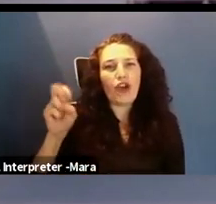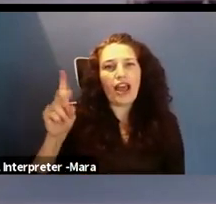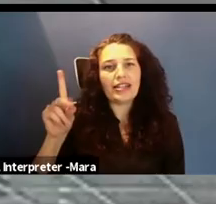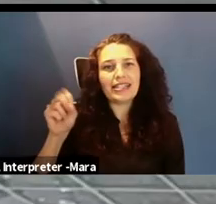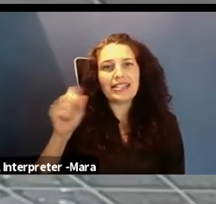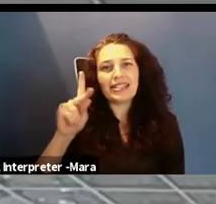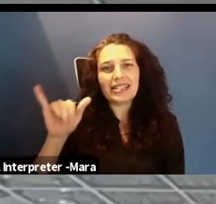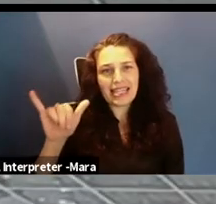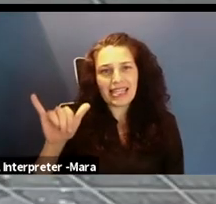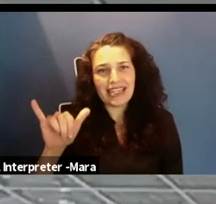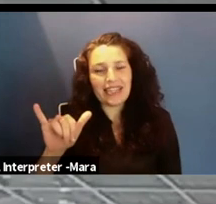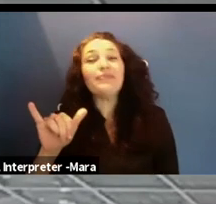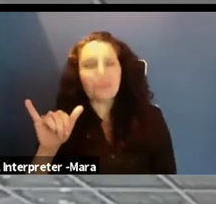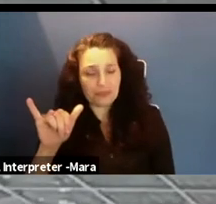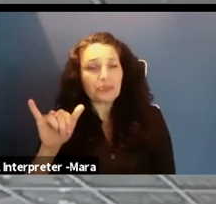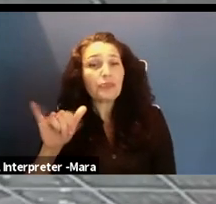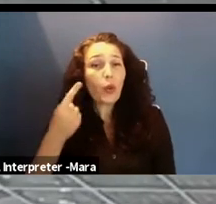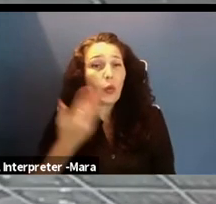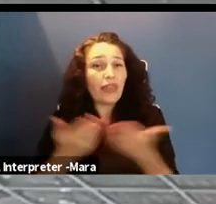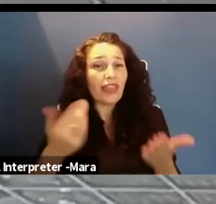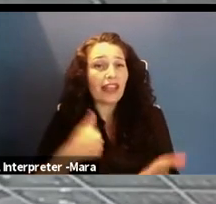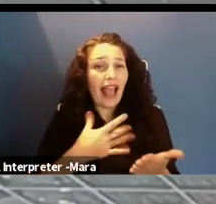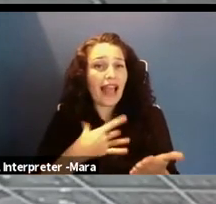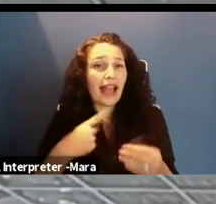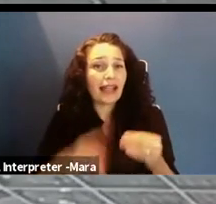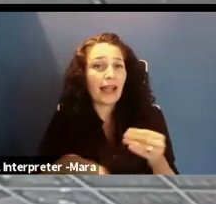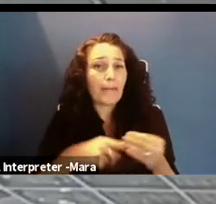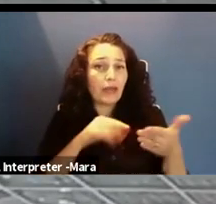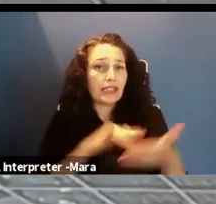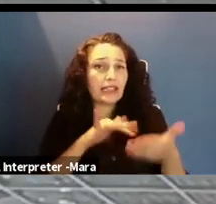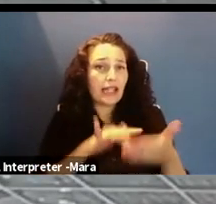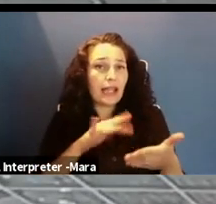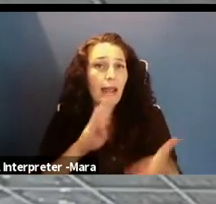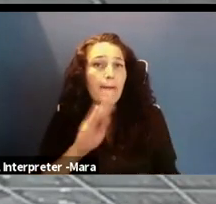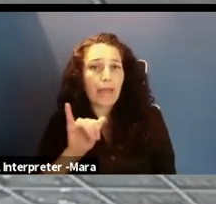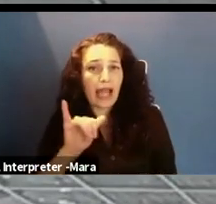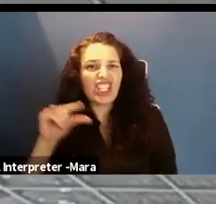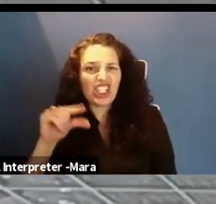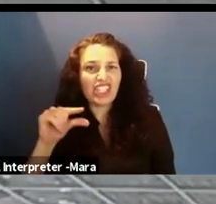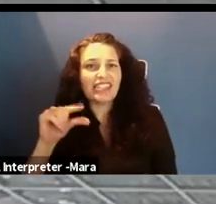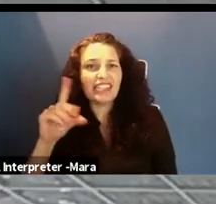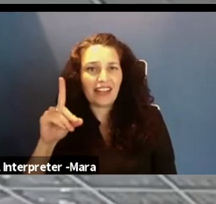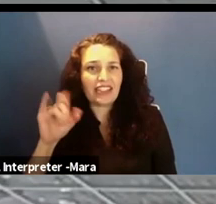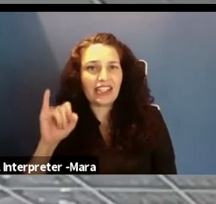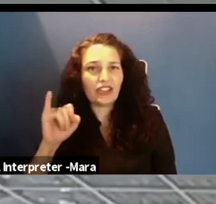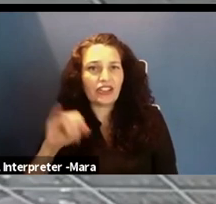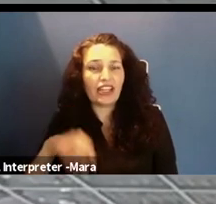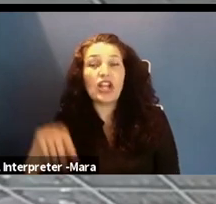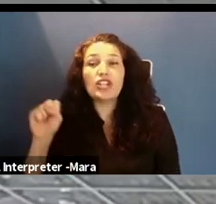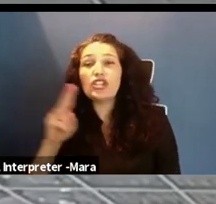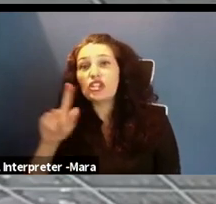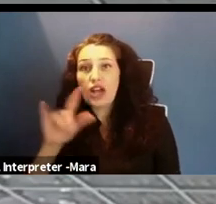Part of what I liked about the study that was conducted by the Gina Davis Institute was Scully. And her